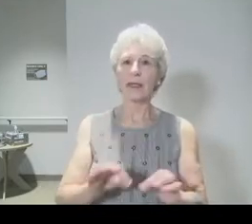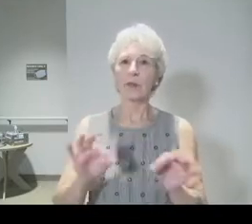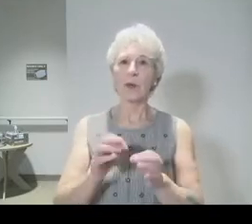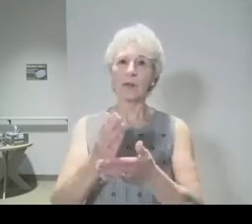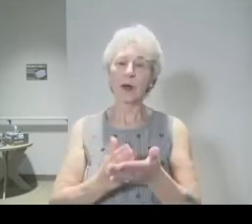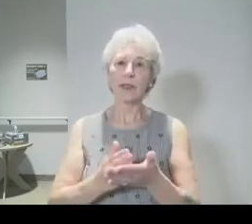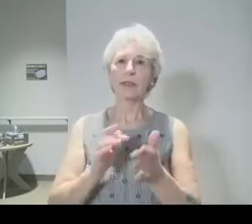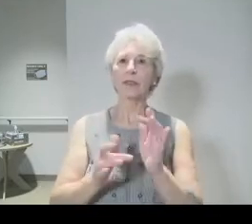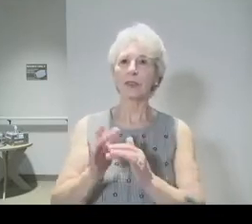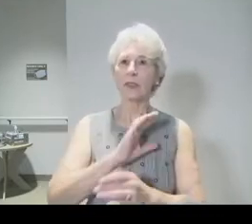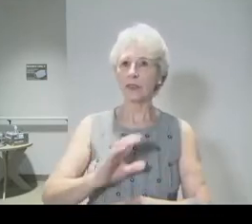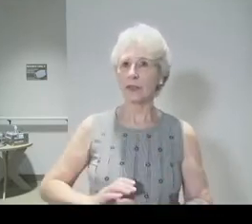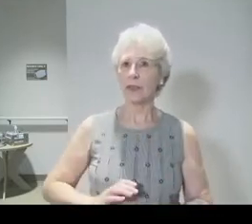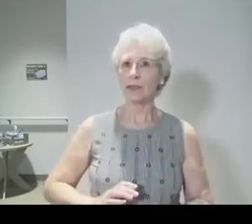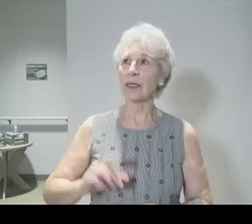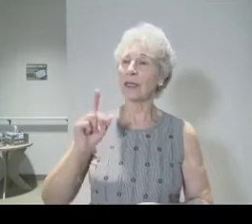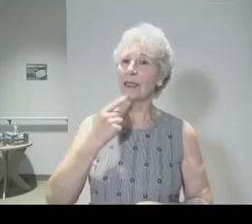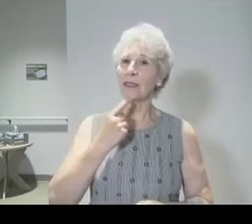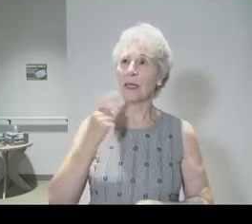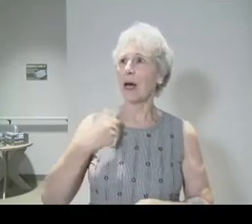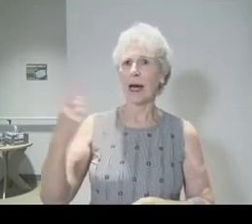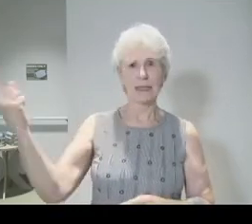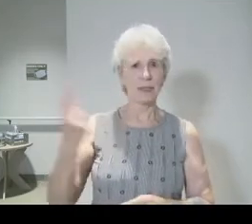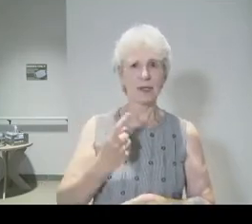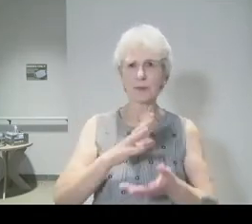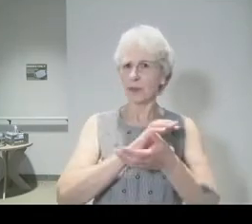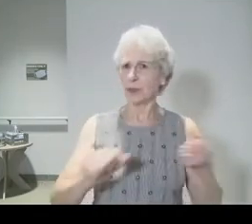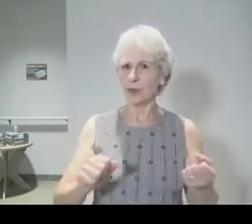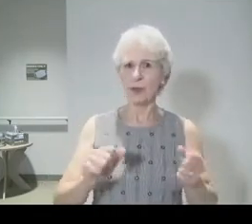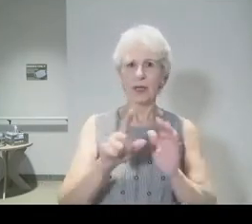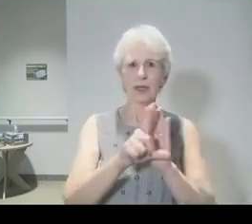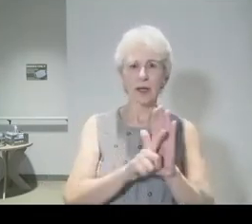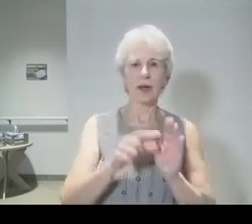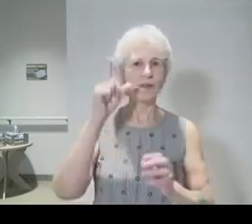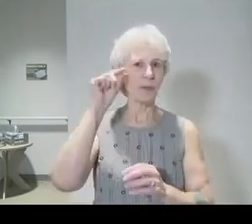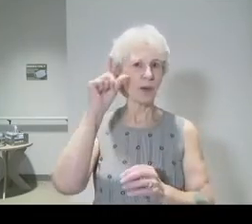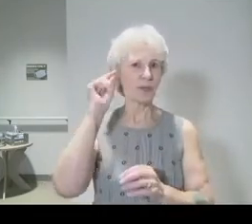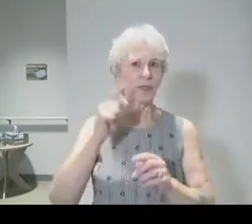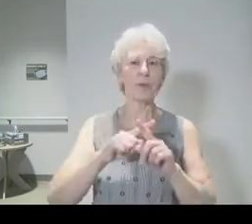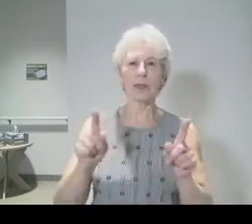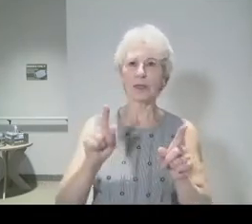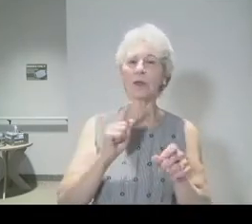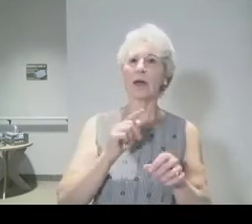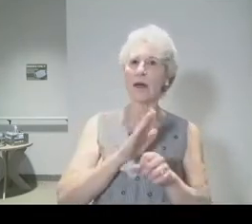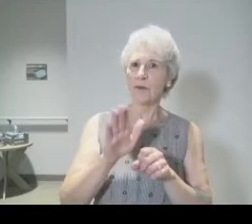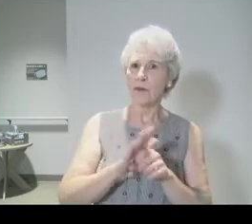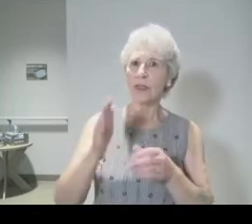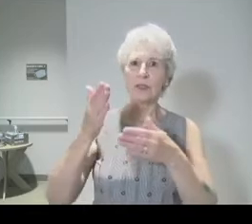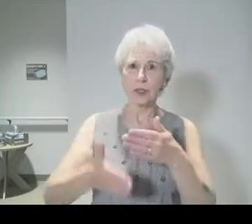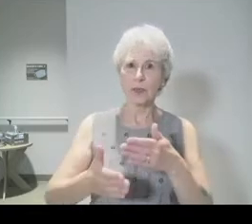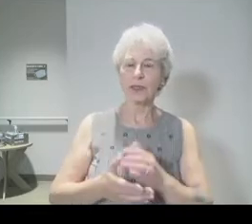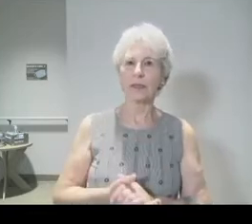he said, I did not come to destroy the law of Moses but to fulfill it. And those of you who have studied the Old Testament